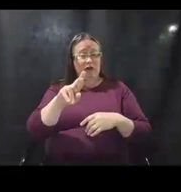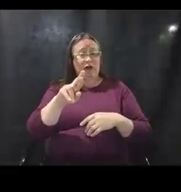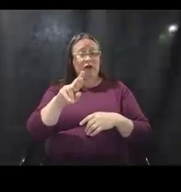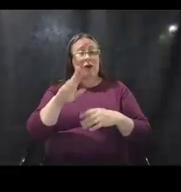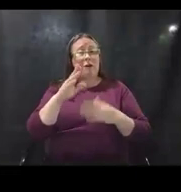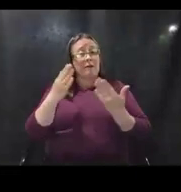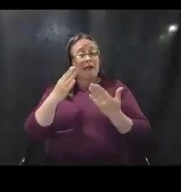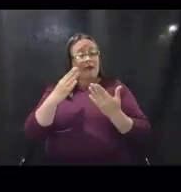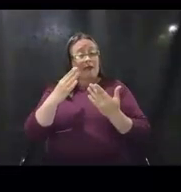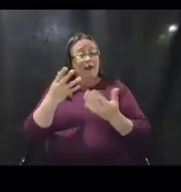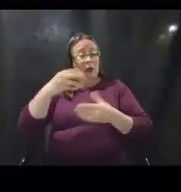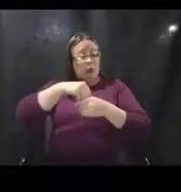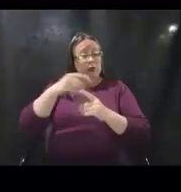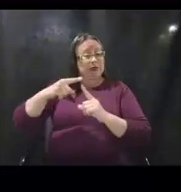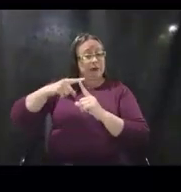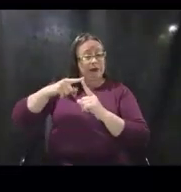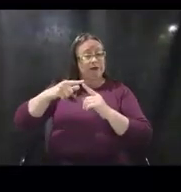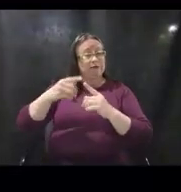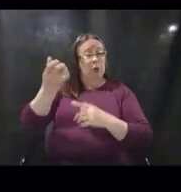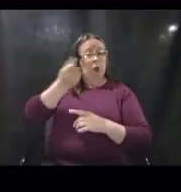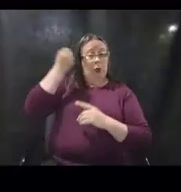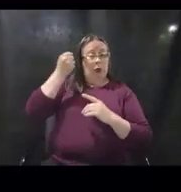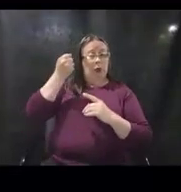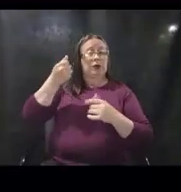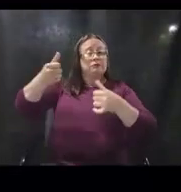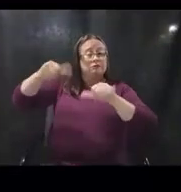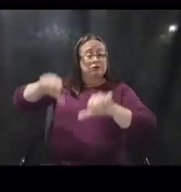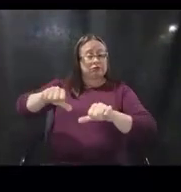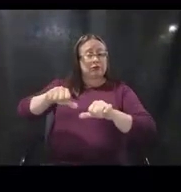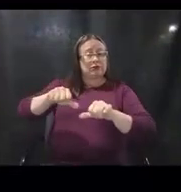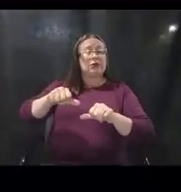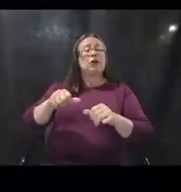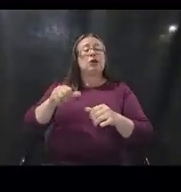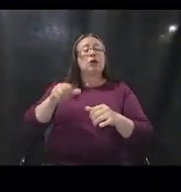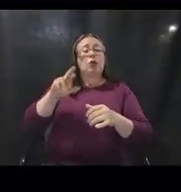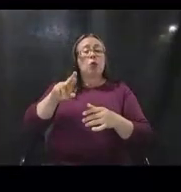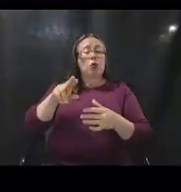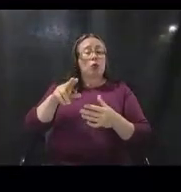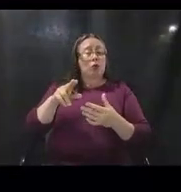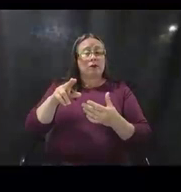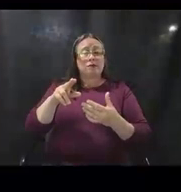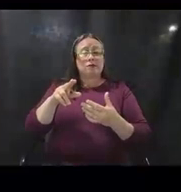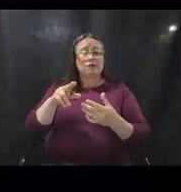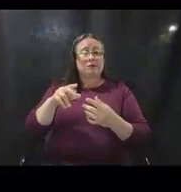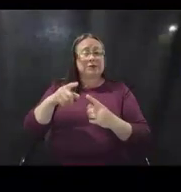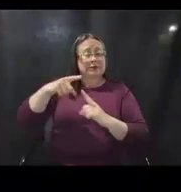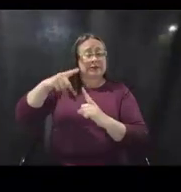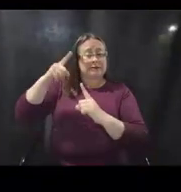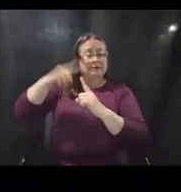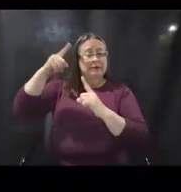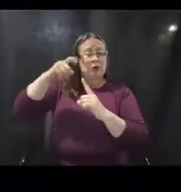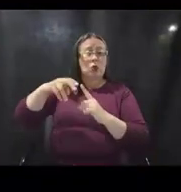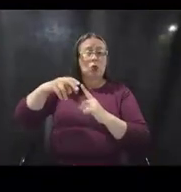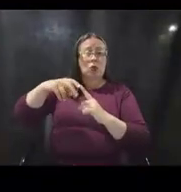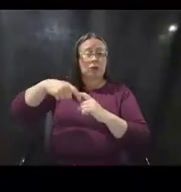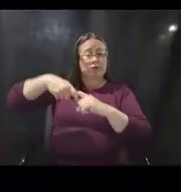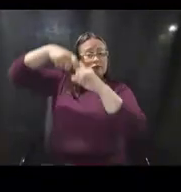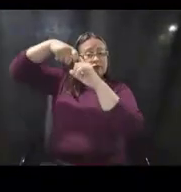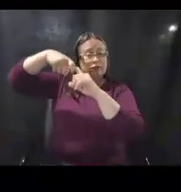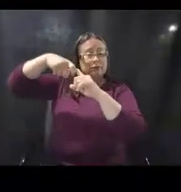withholding payments, denying or de-obligating funding, or potentially suspending or terminating the award.